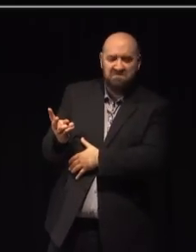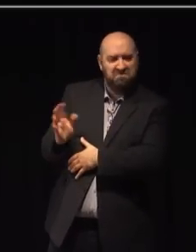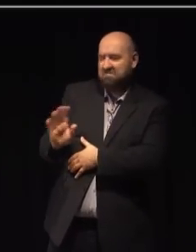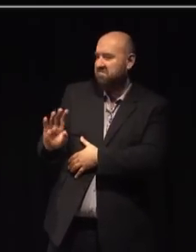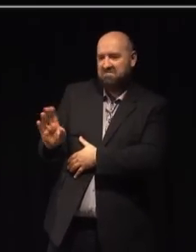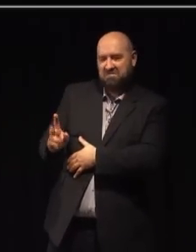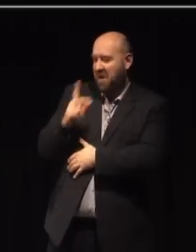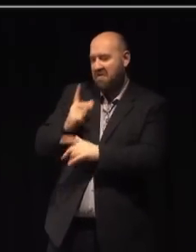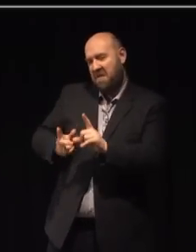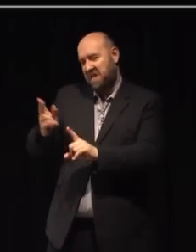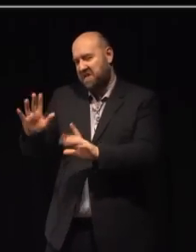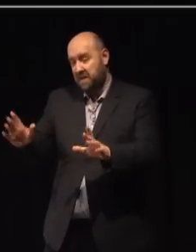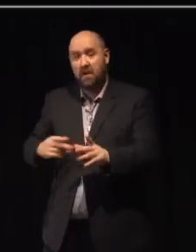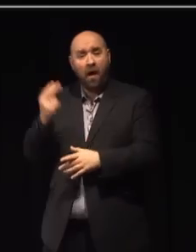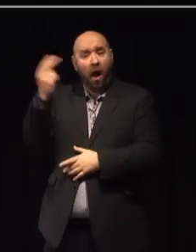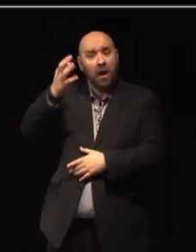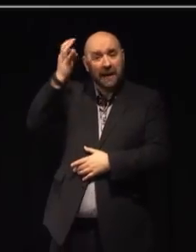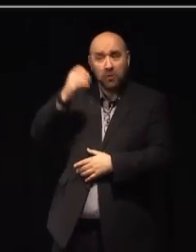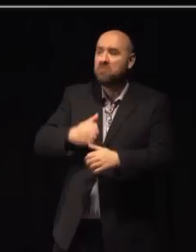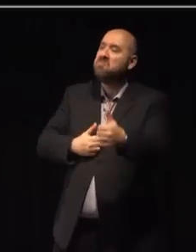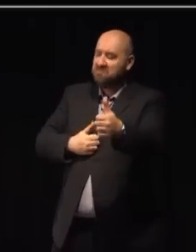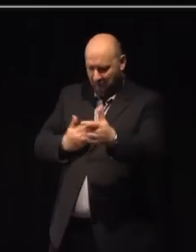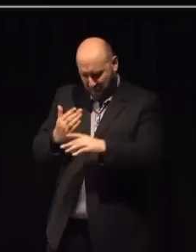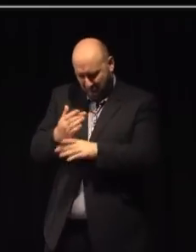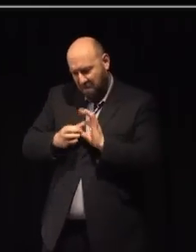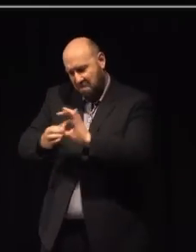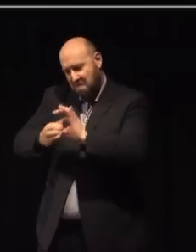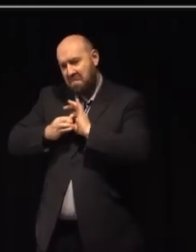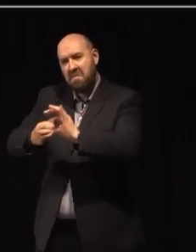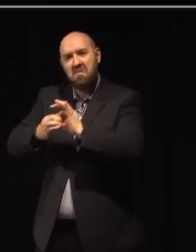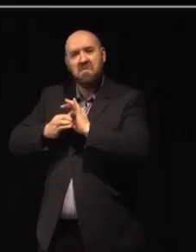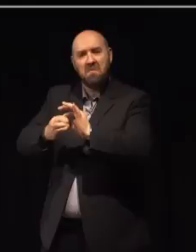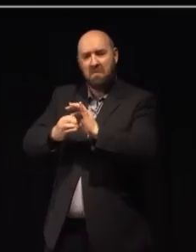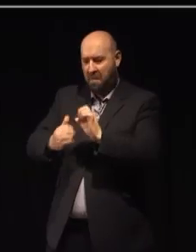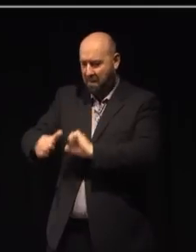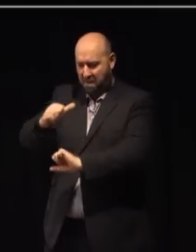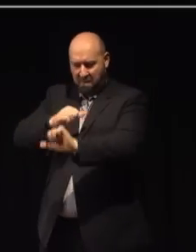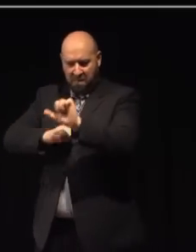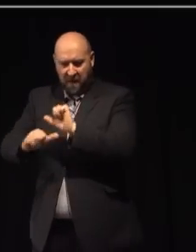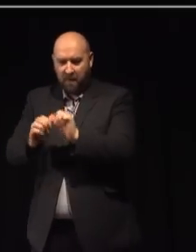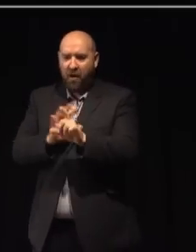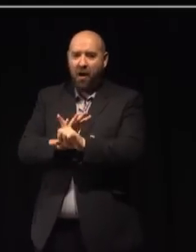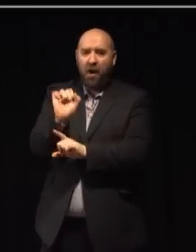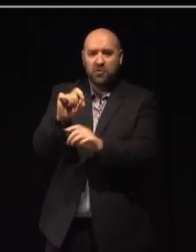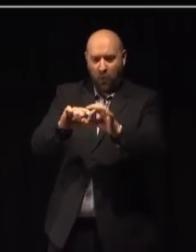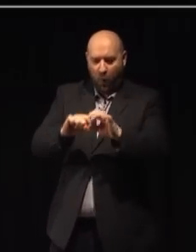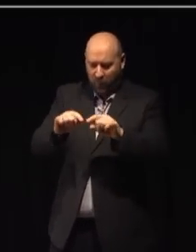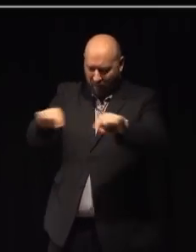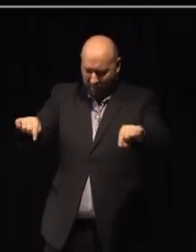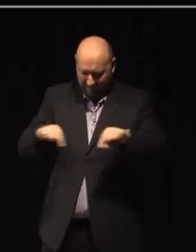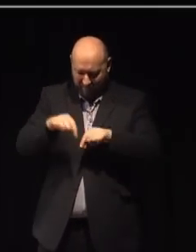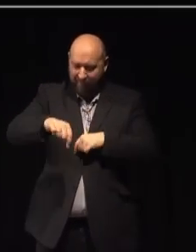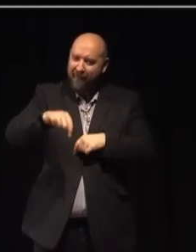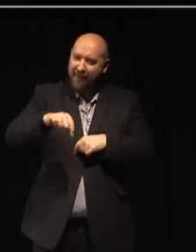Working with our friends in Hull City Council, we helped to turn this into a successful cultural quarter. This